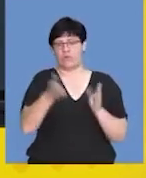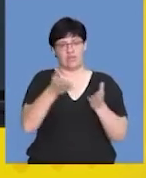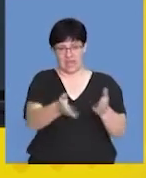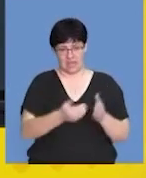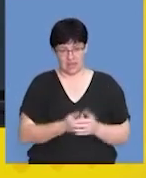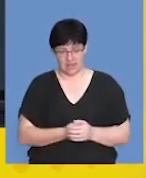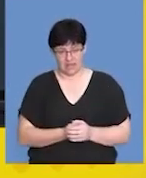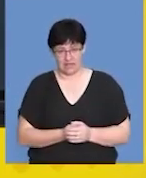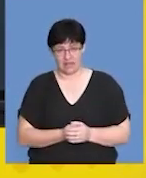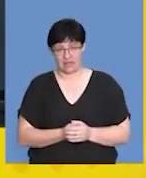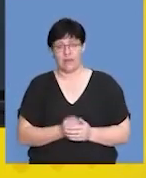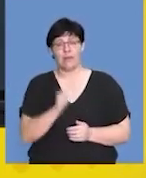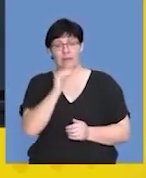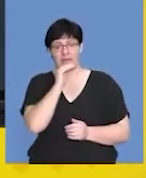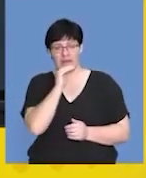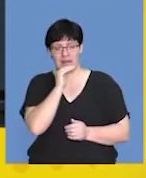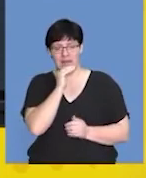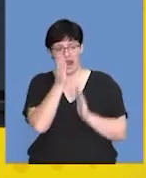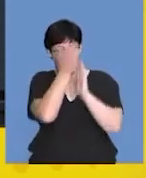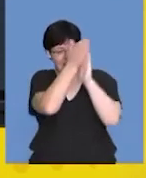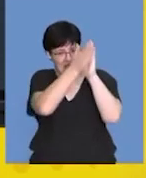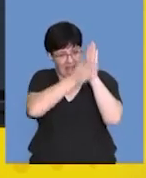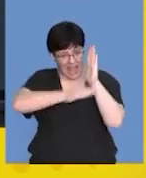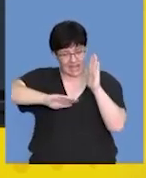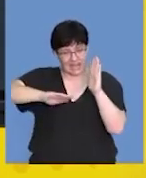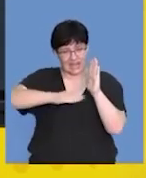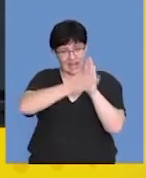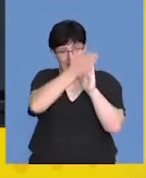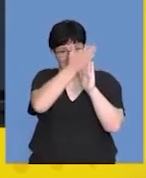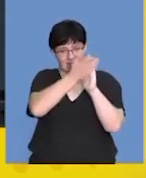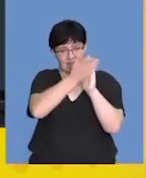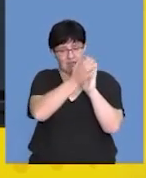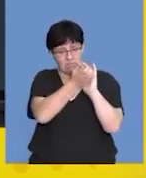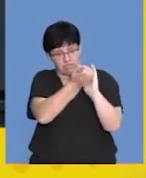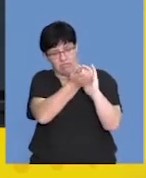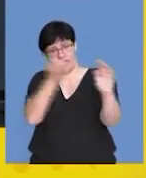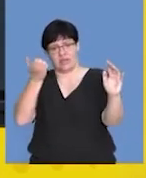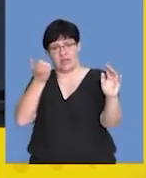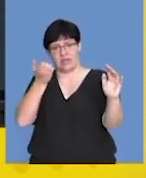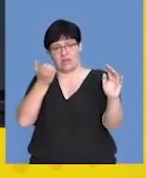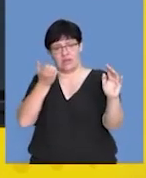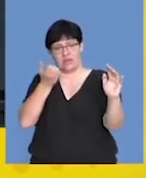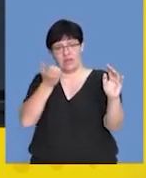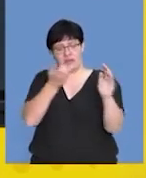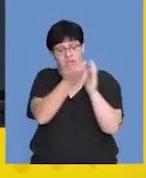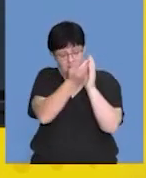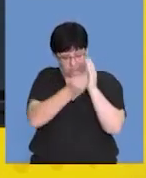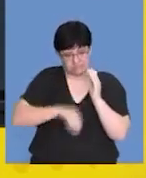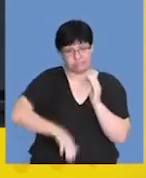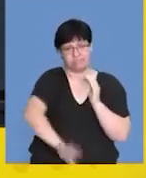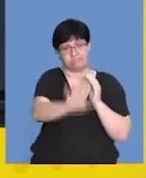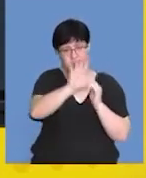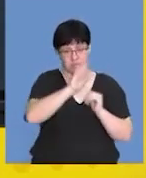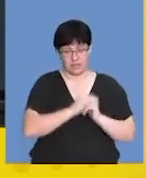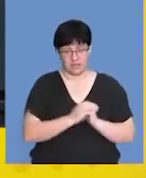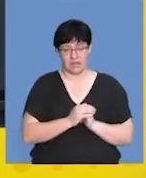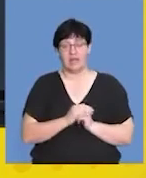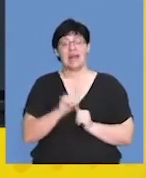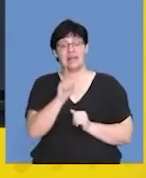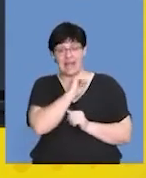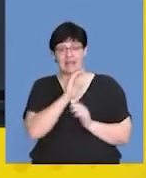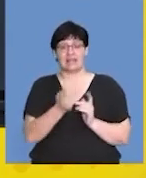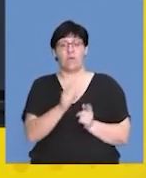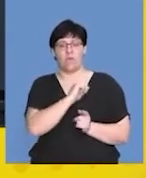take place. And that will cause the lining of the endometrium to shred away and to peel off the myometrium. And that's what